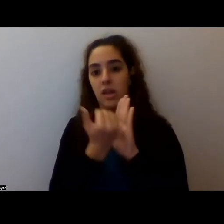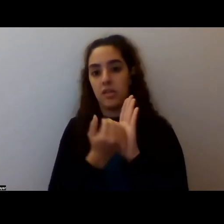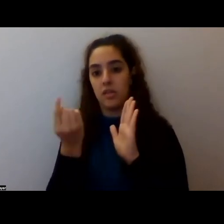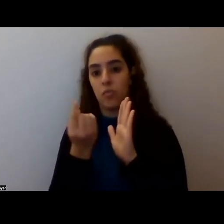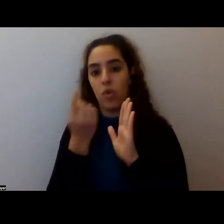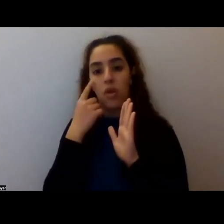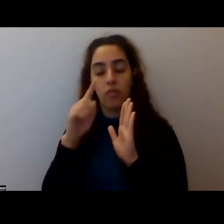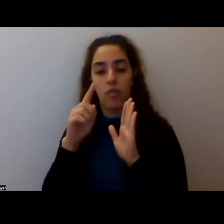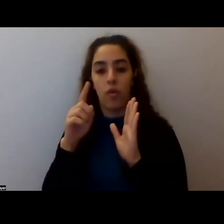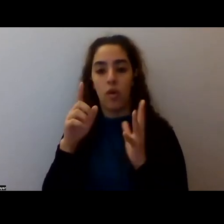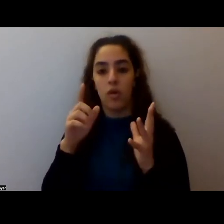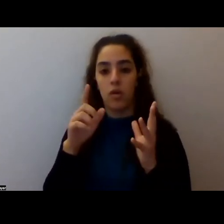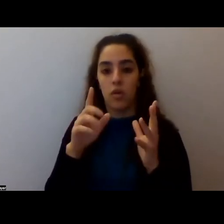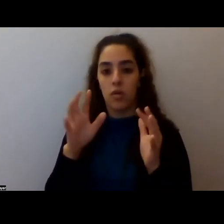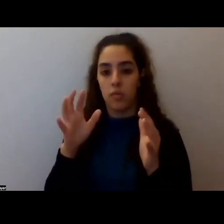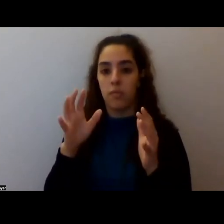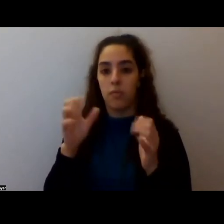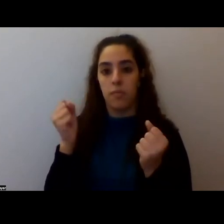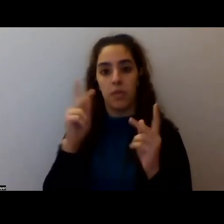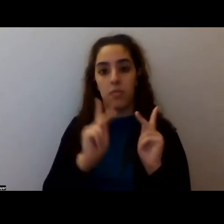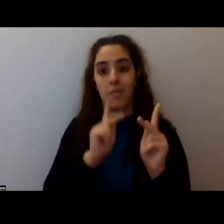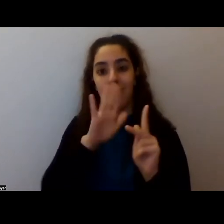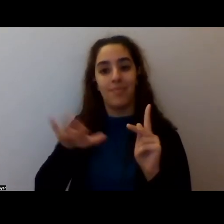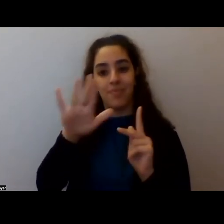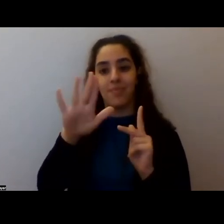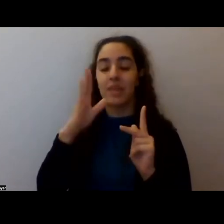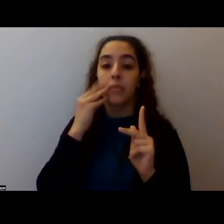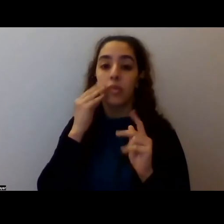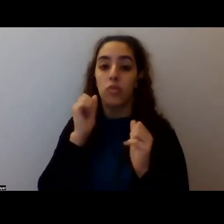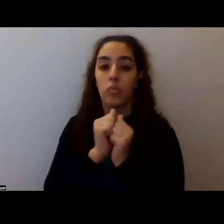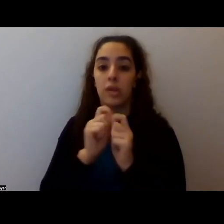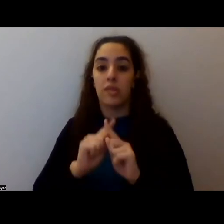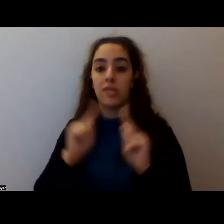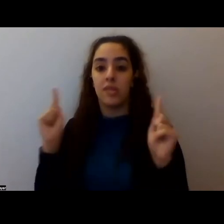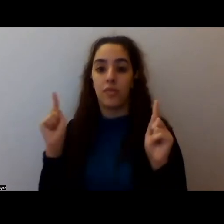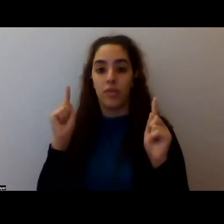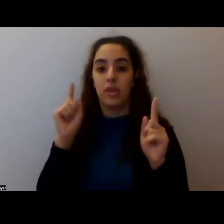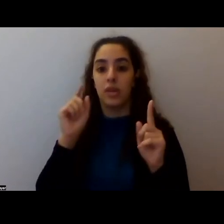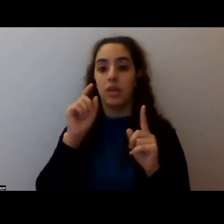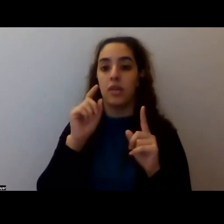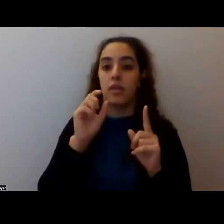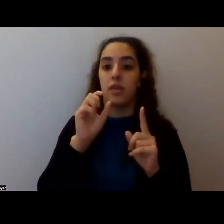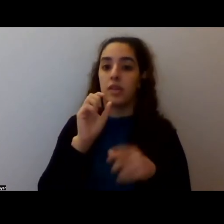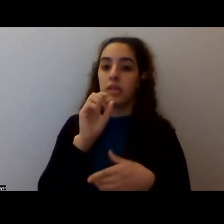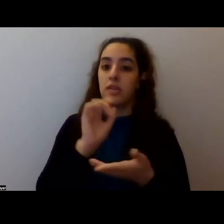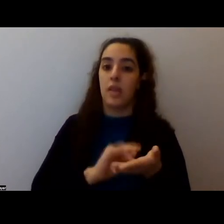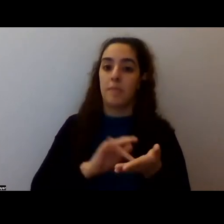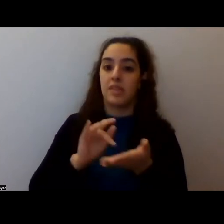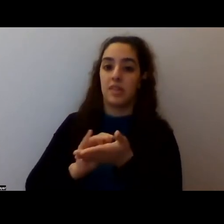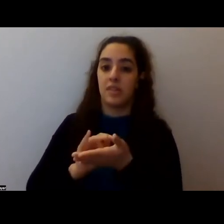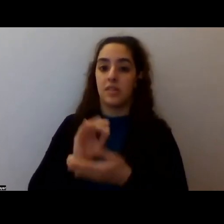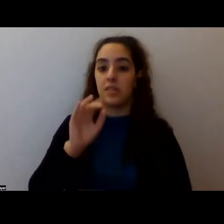um, you know, people's experiences with different substances. Arrowhead here. I'll write it right here. Arrowhead.